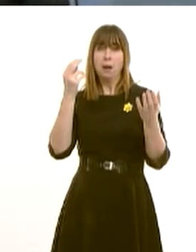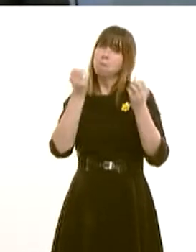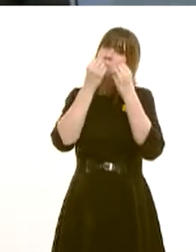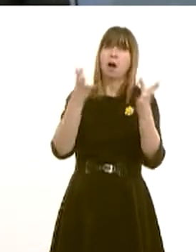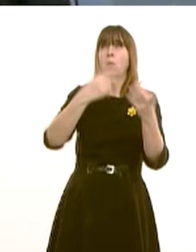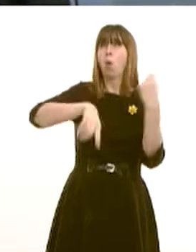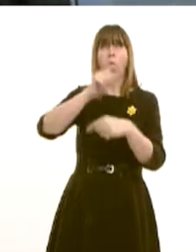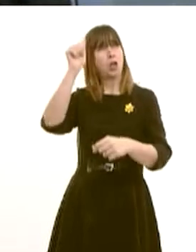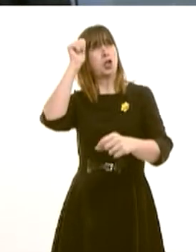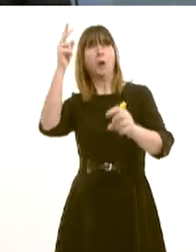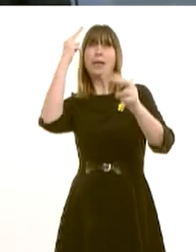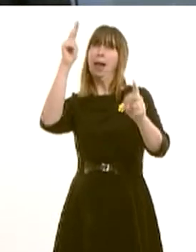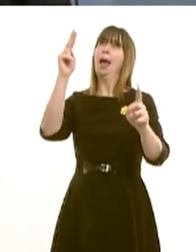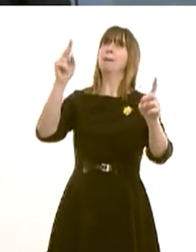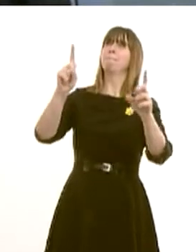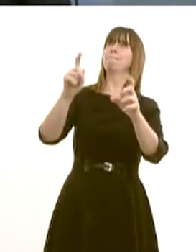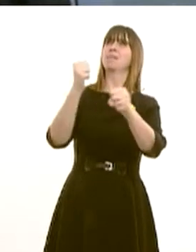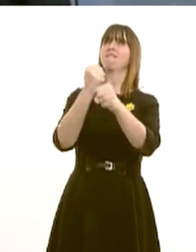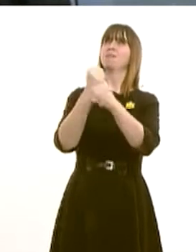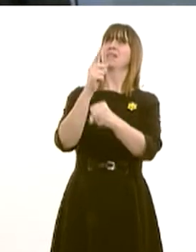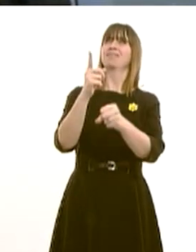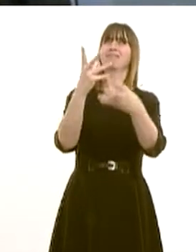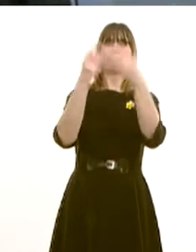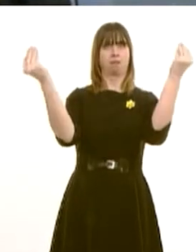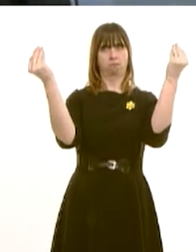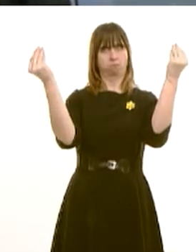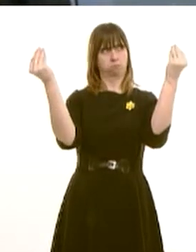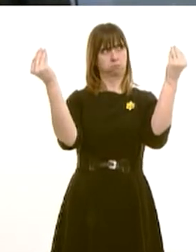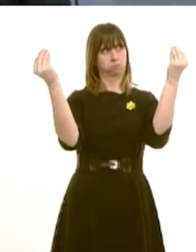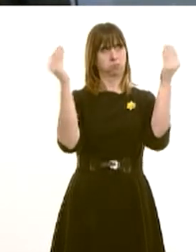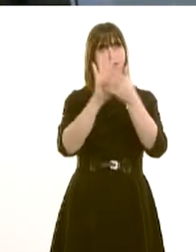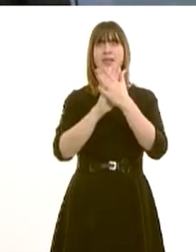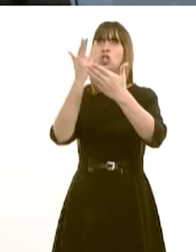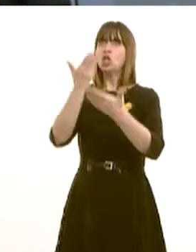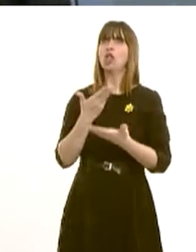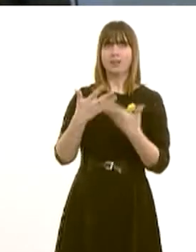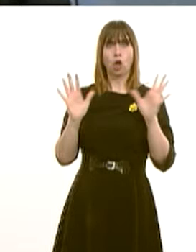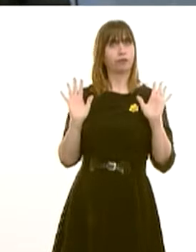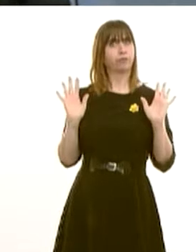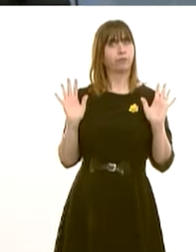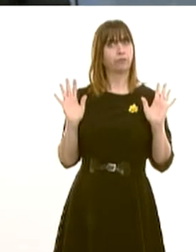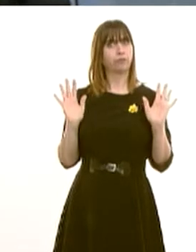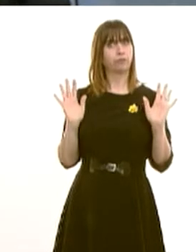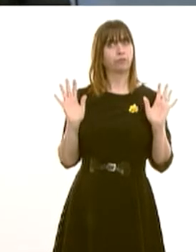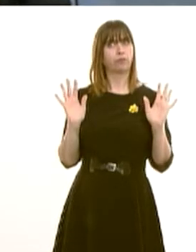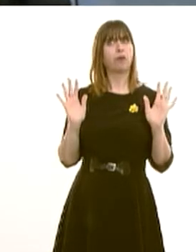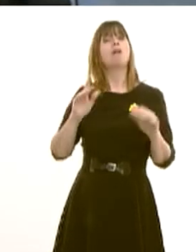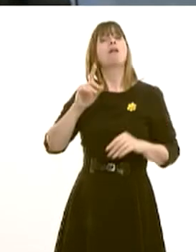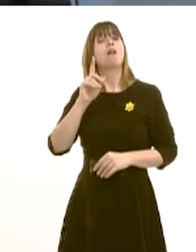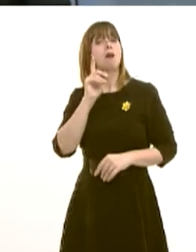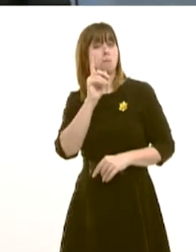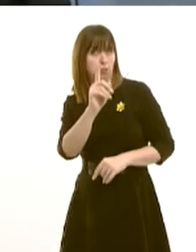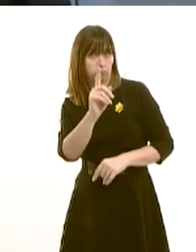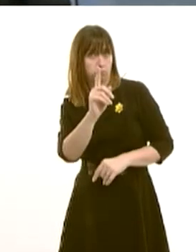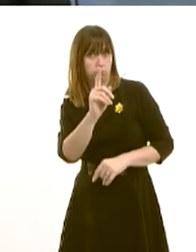names will disappear from the face of Wales, and people will lose the services that they depend on from those local authorities. But the one